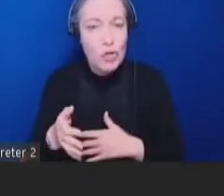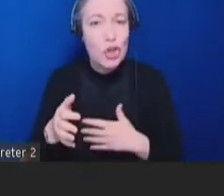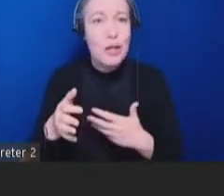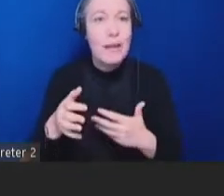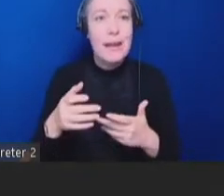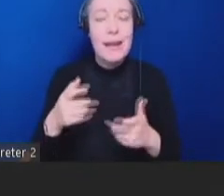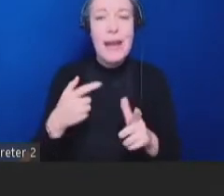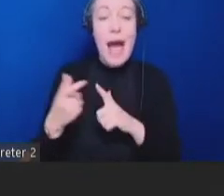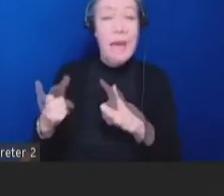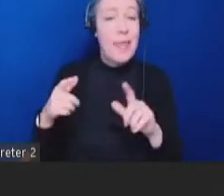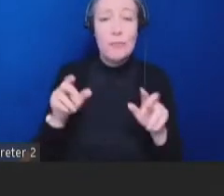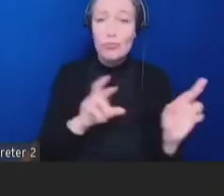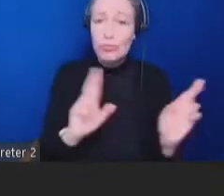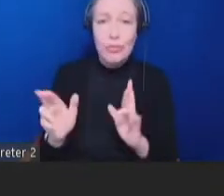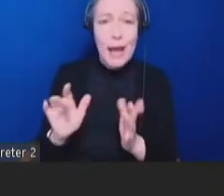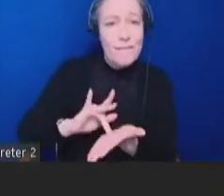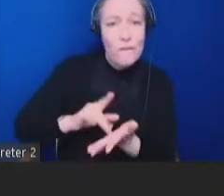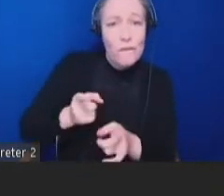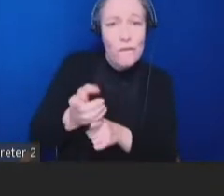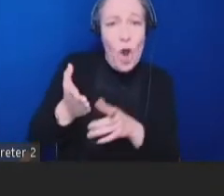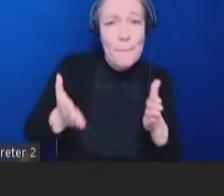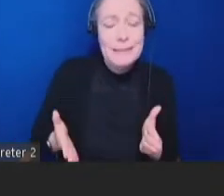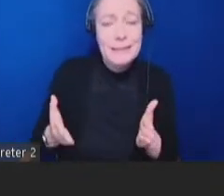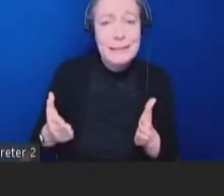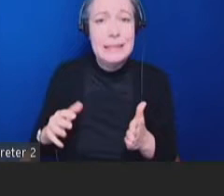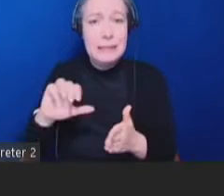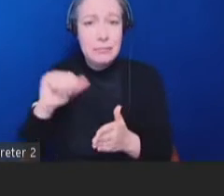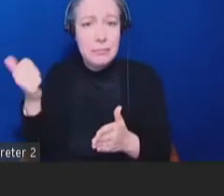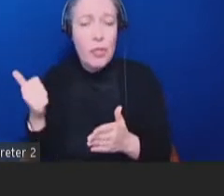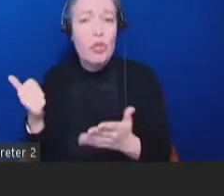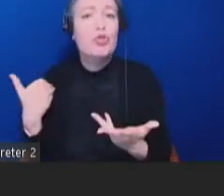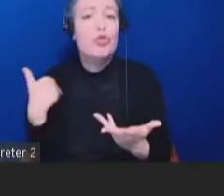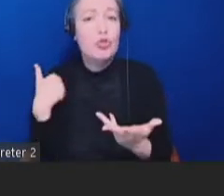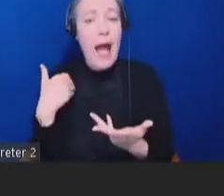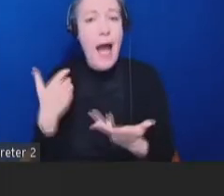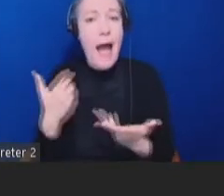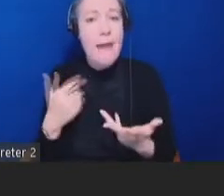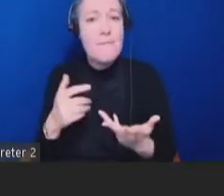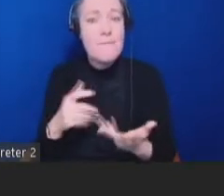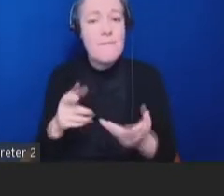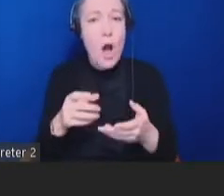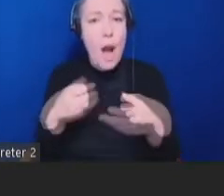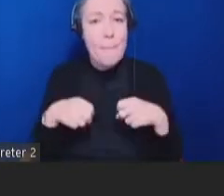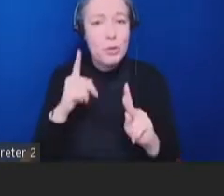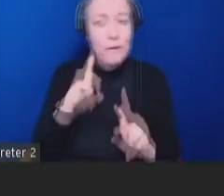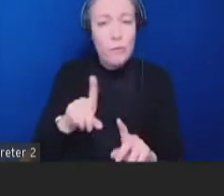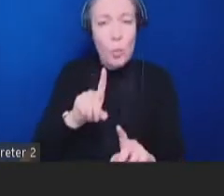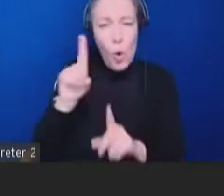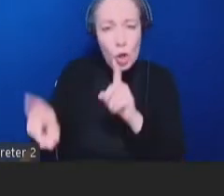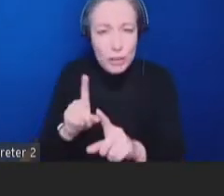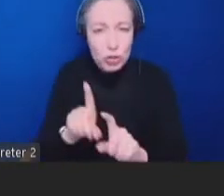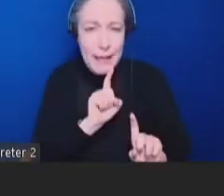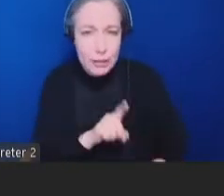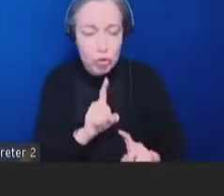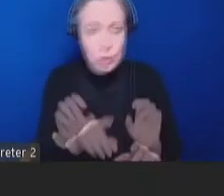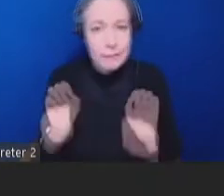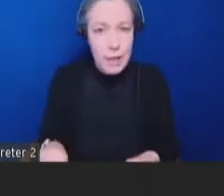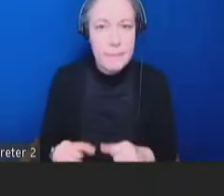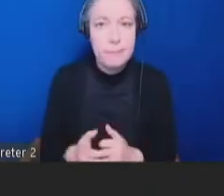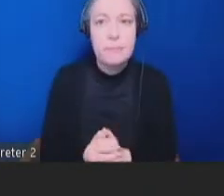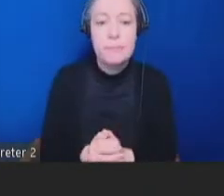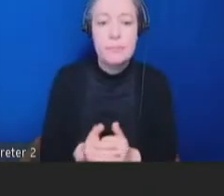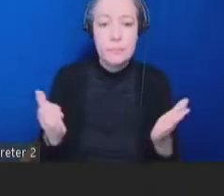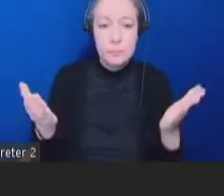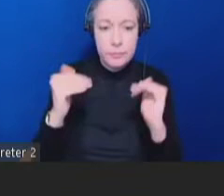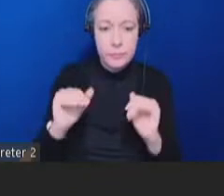there to answer questions and it gives them an opportunity to get vaccinated and check that off their list of things to do. Cultural